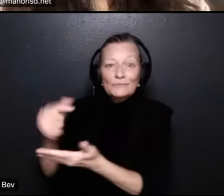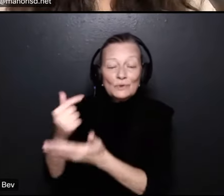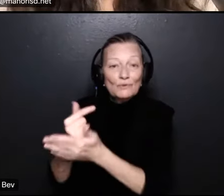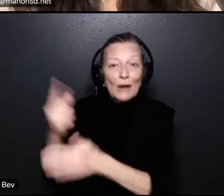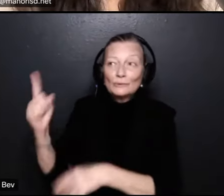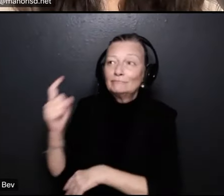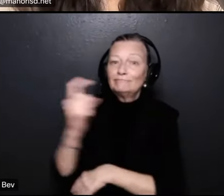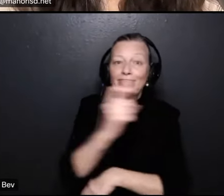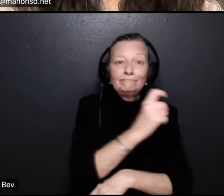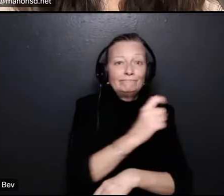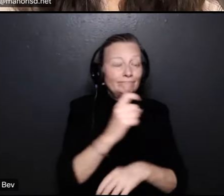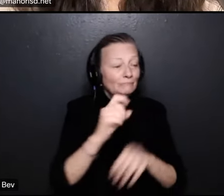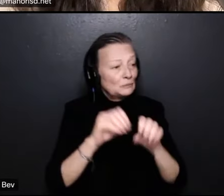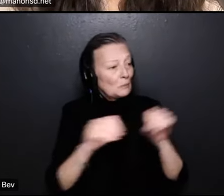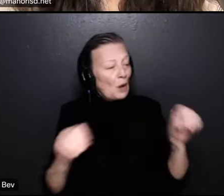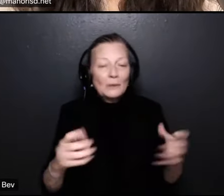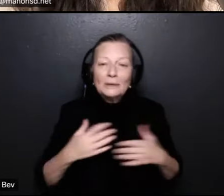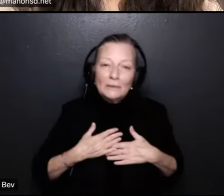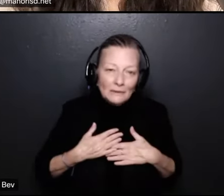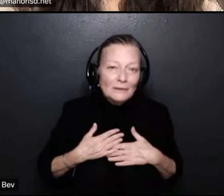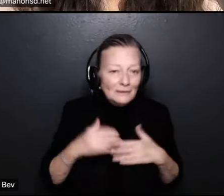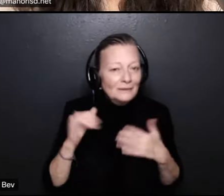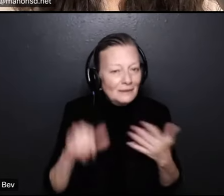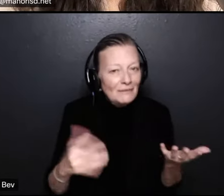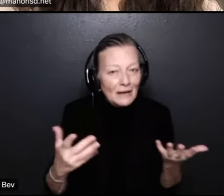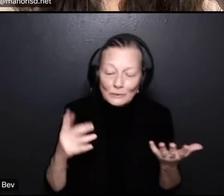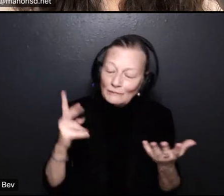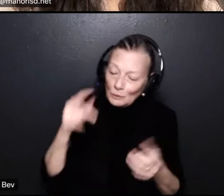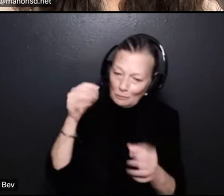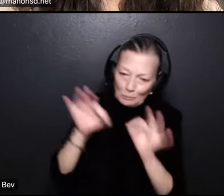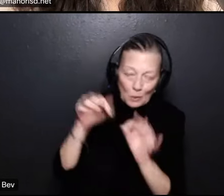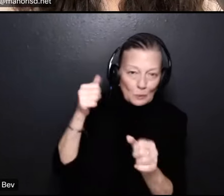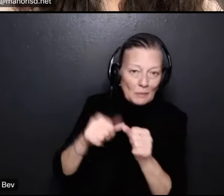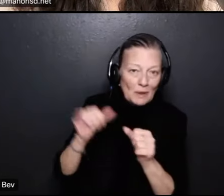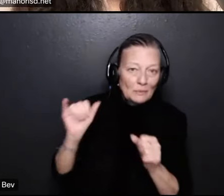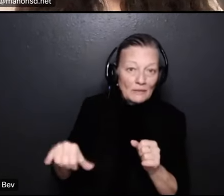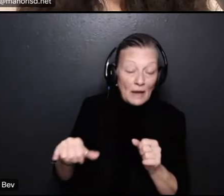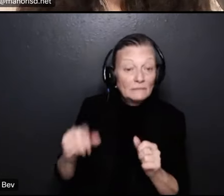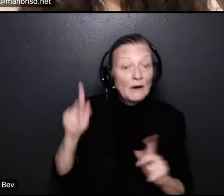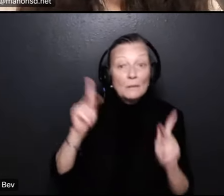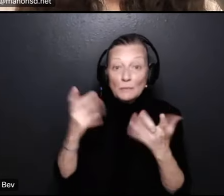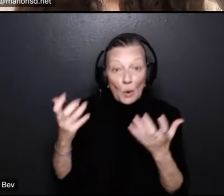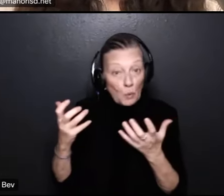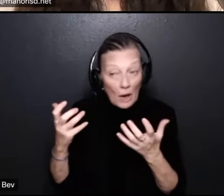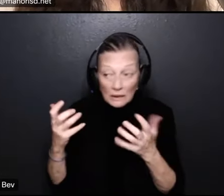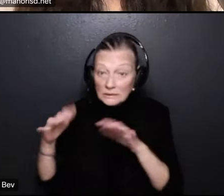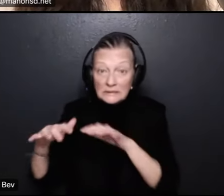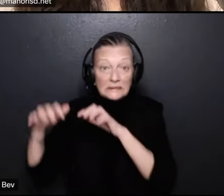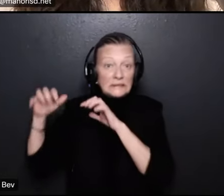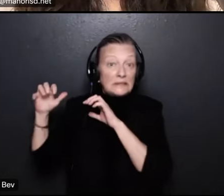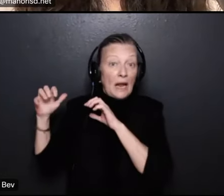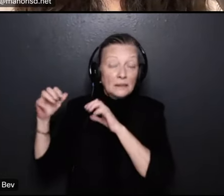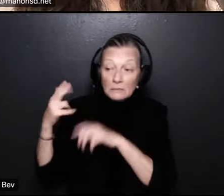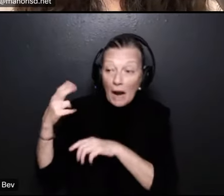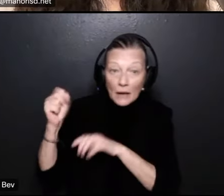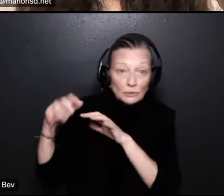mind um whenever we decide what we want to do at graduation the people are interested in doing the stadium and that becomes a thing i'm i'm all for